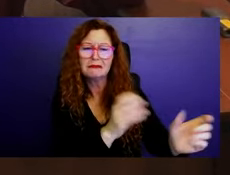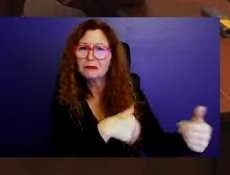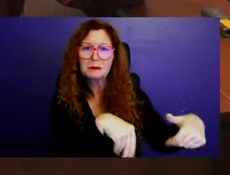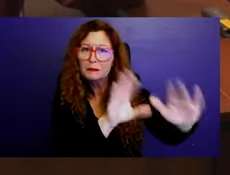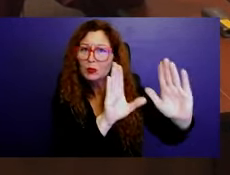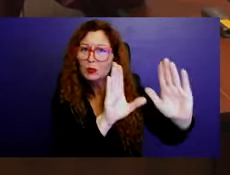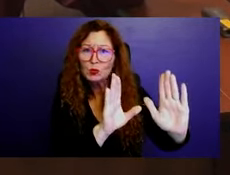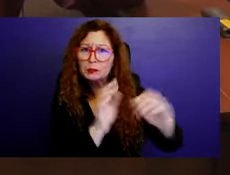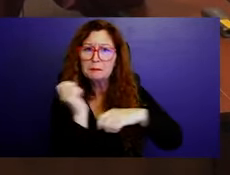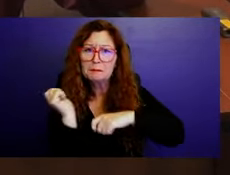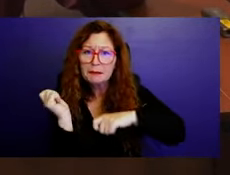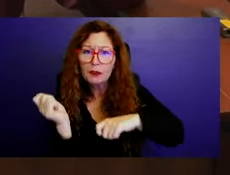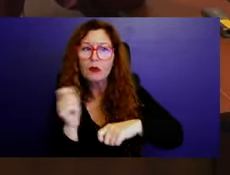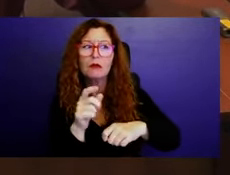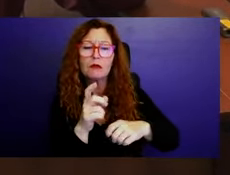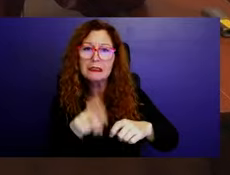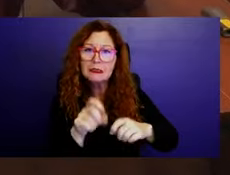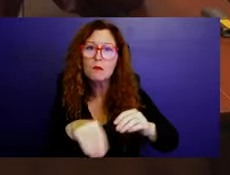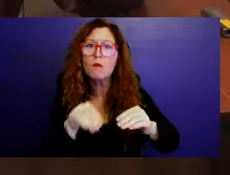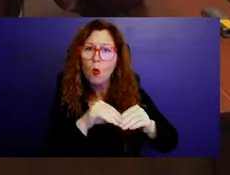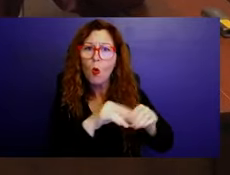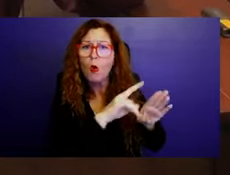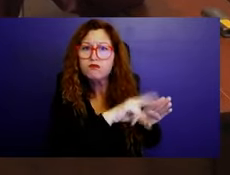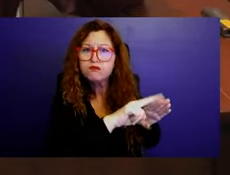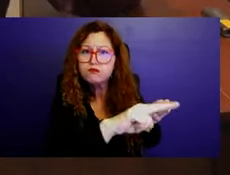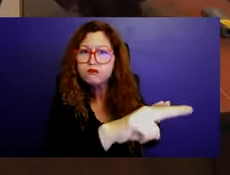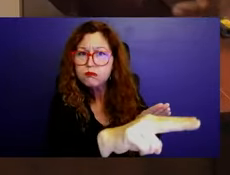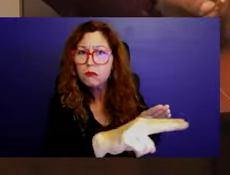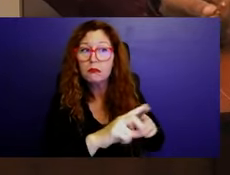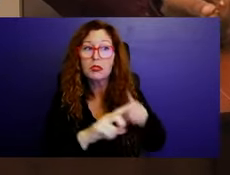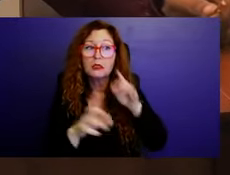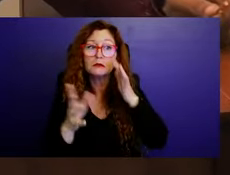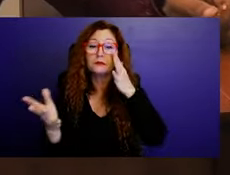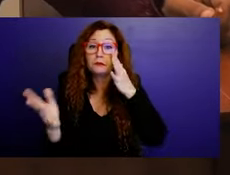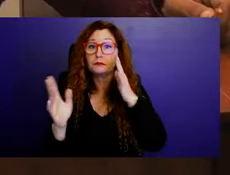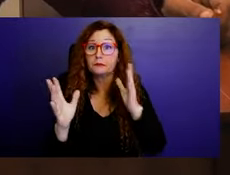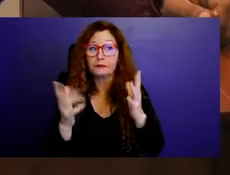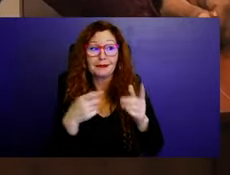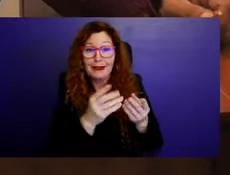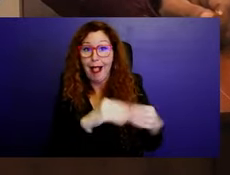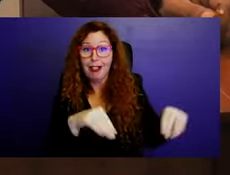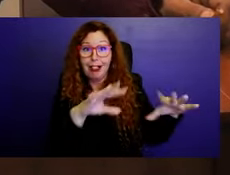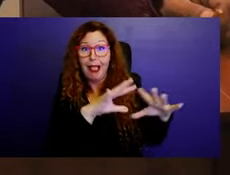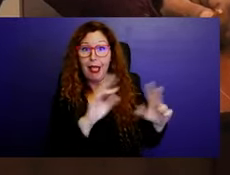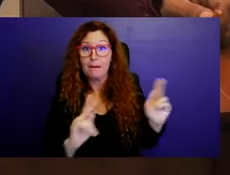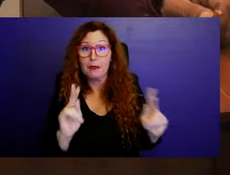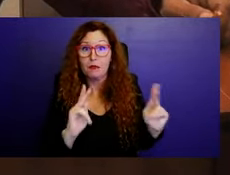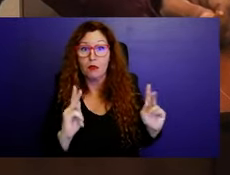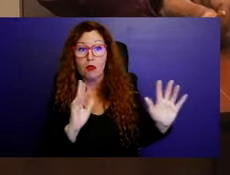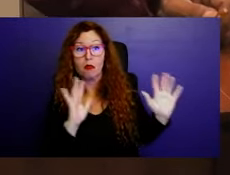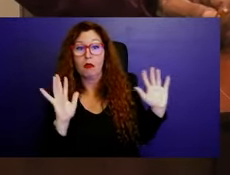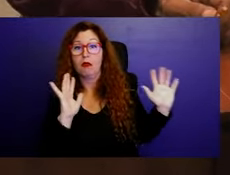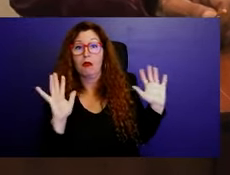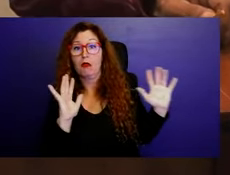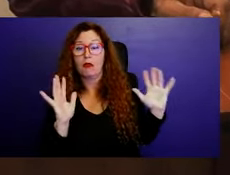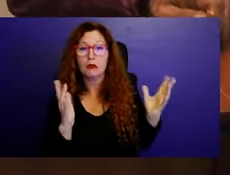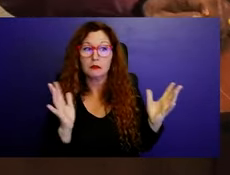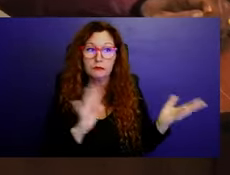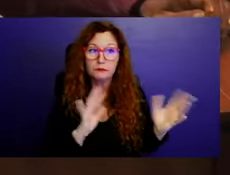moved. But for some reason, no one even wants to touch that issue. But as far as Barton, I took commissioner, well,